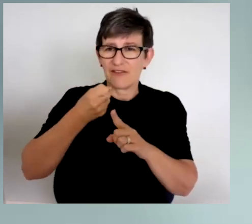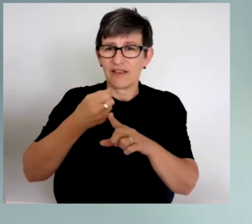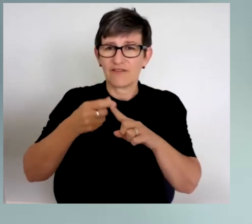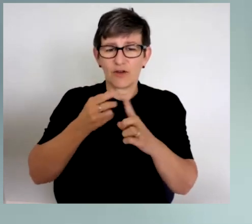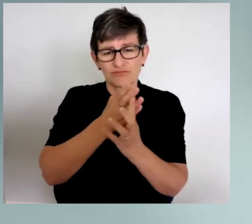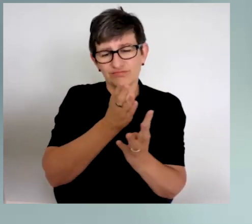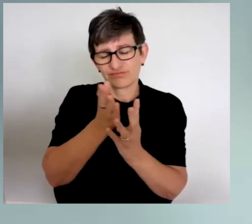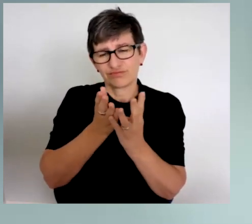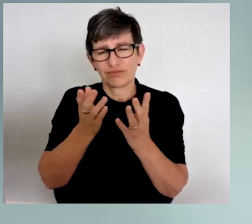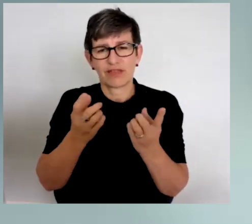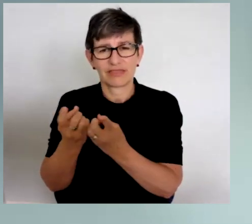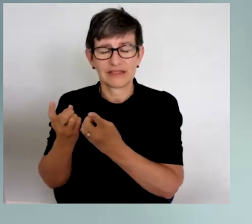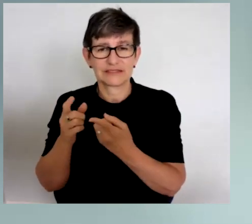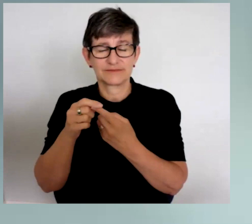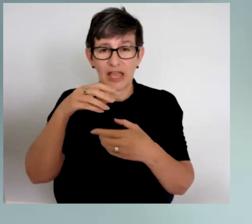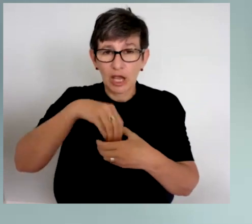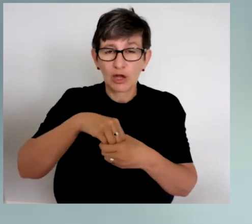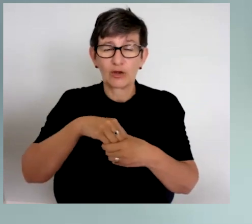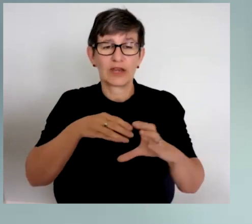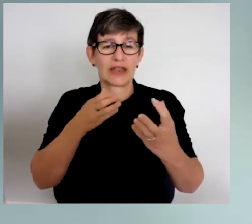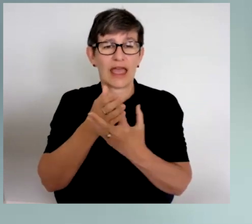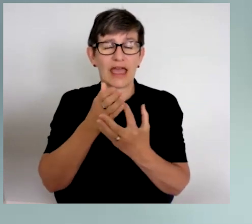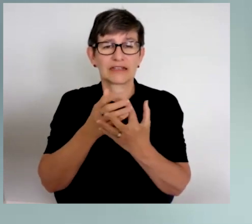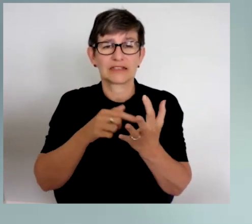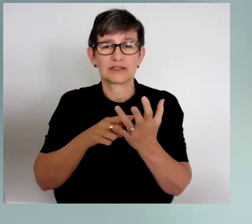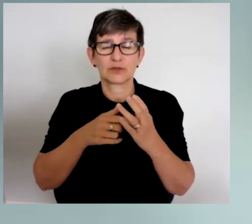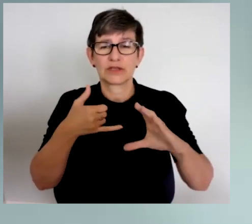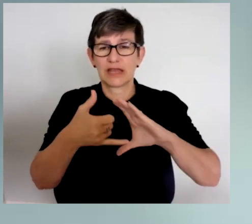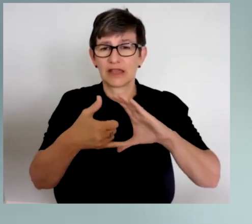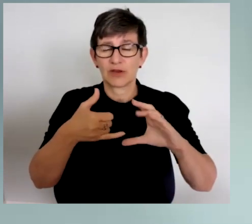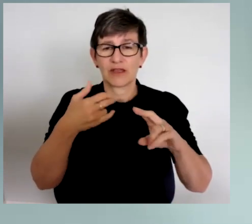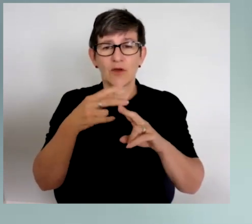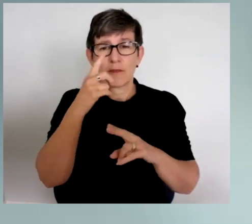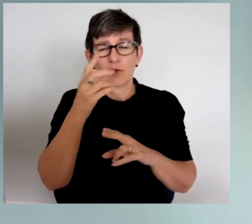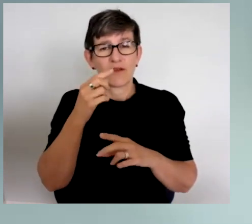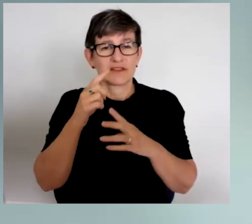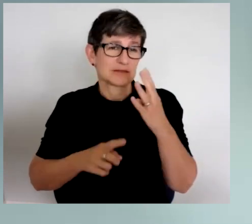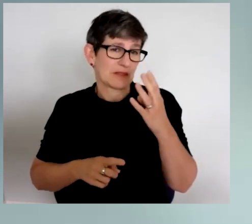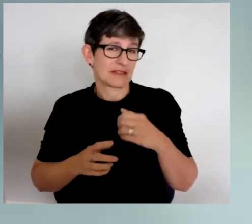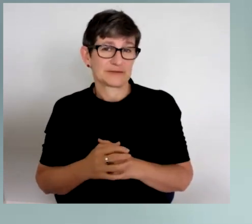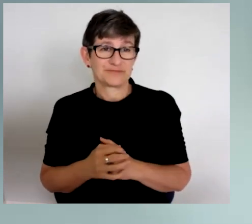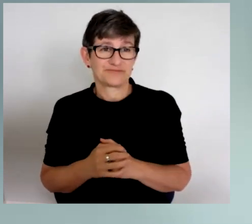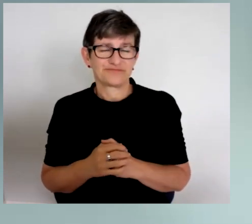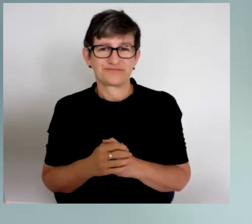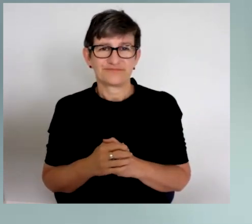many areas, including access to telecommunications for people with disability.